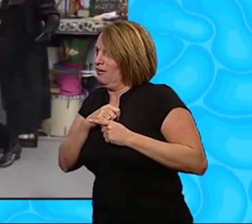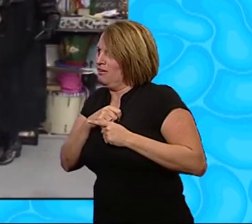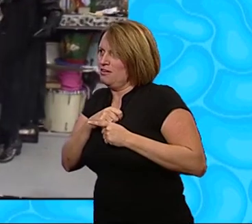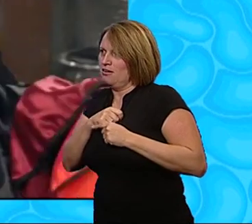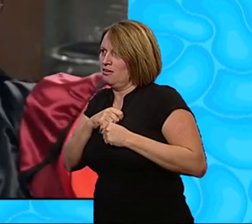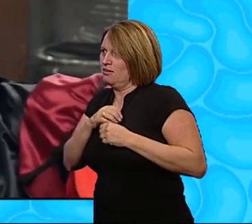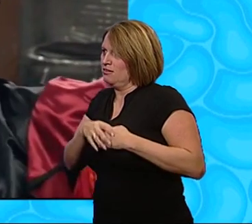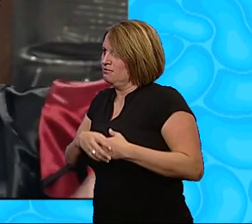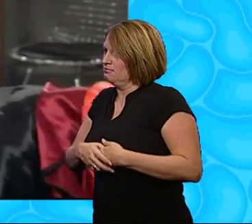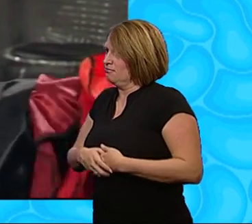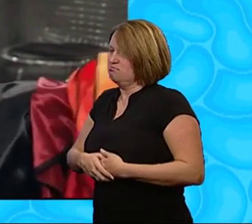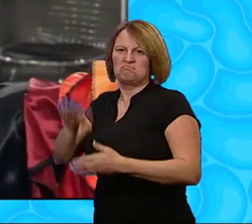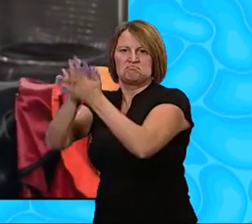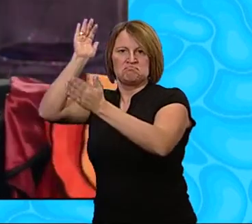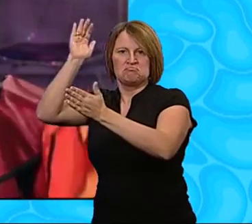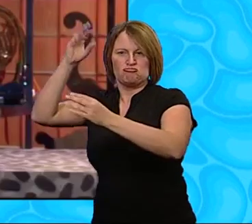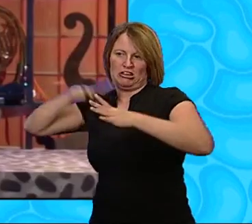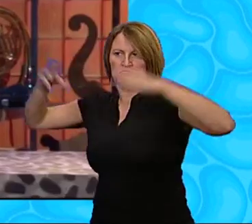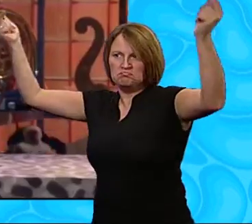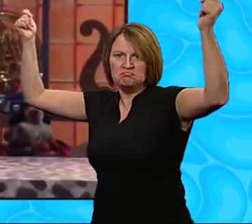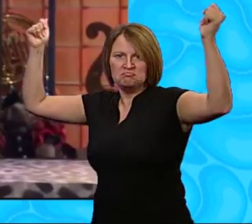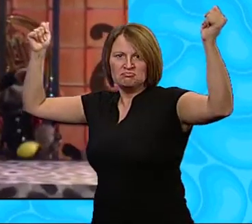Minute Hit it, toys